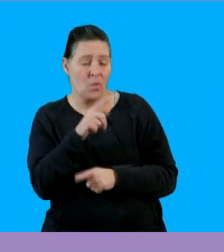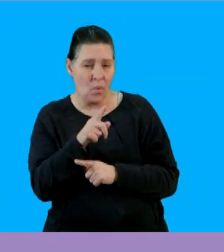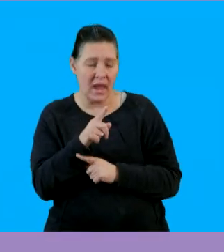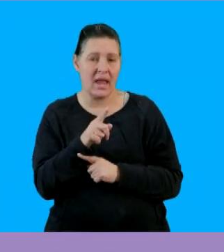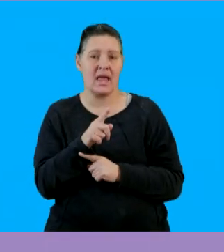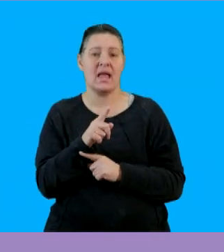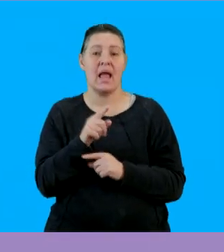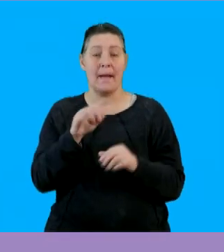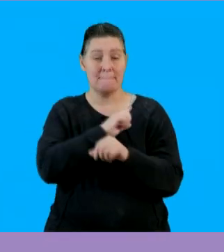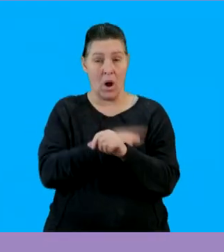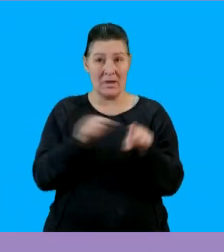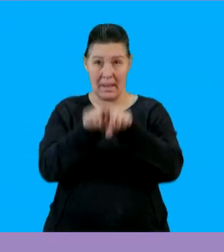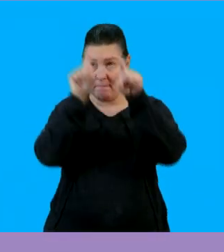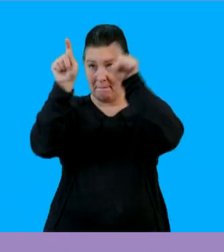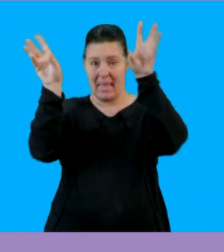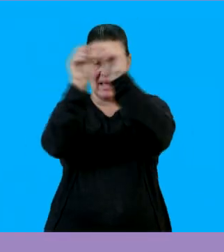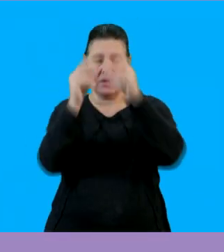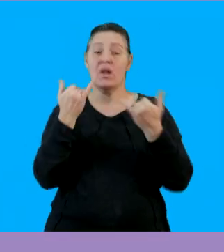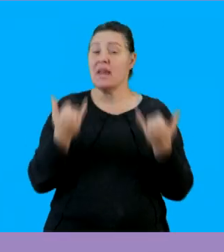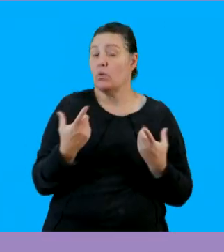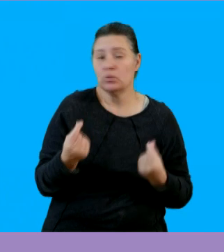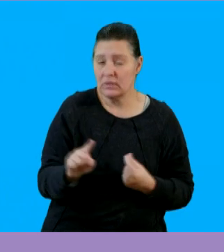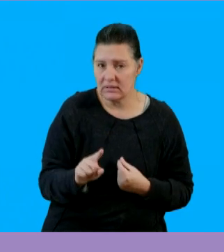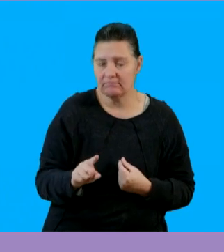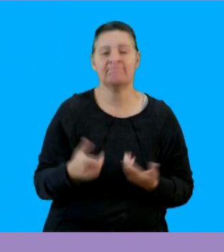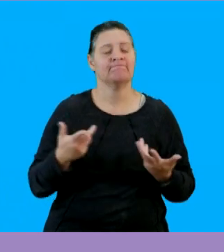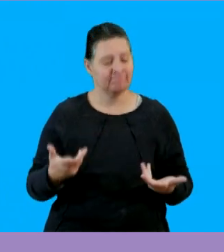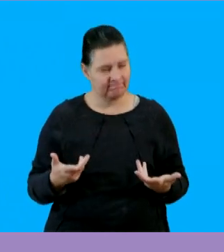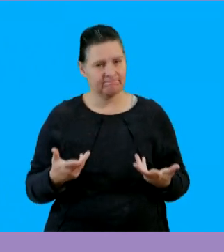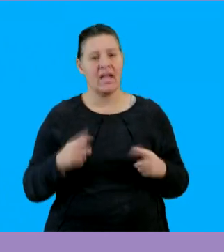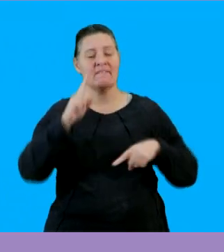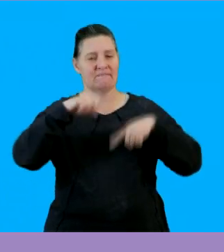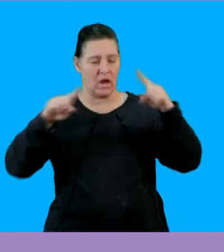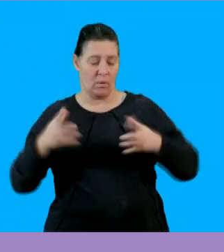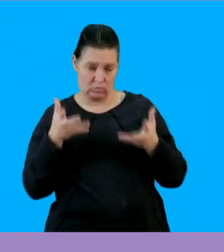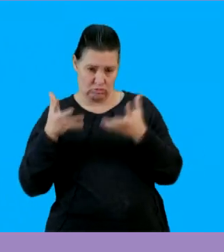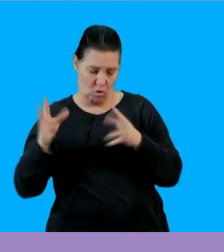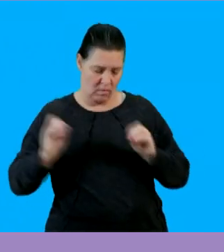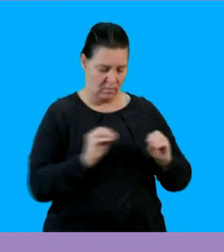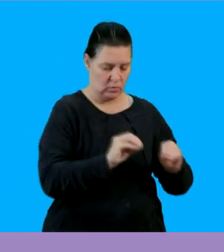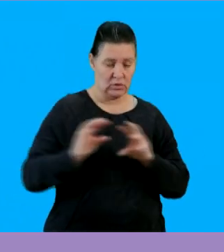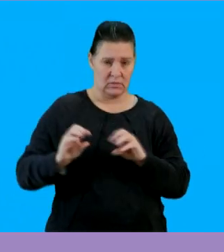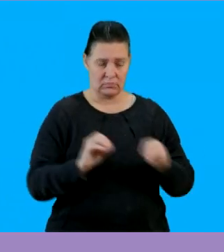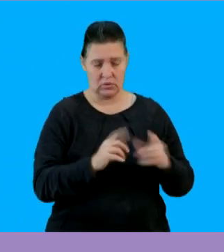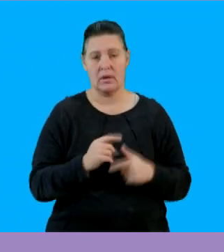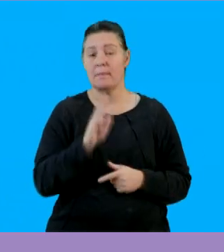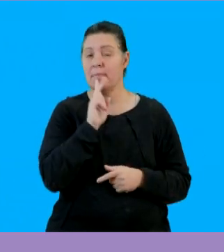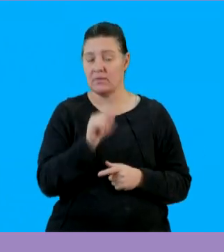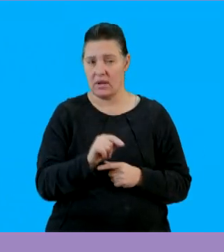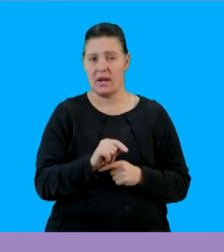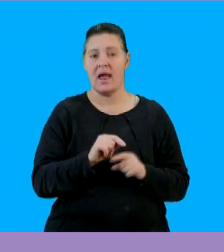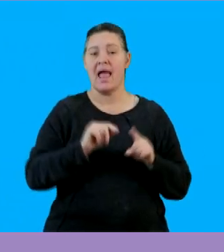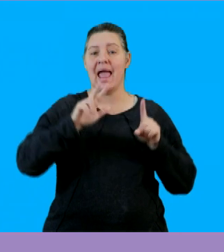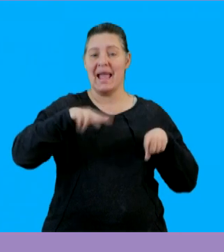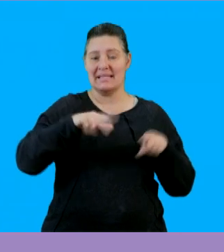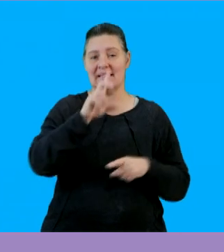exponents when we are multiplying powers of the same base so what do we do in this case we are going to take the variables as they are so